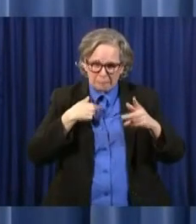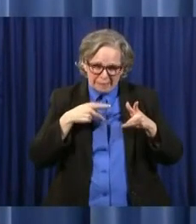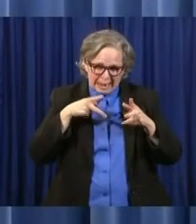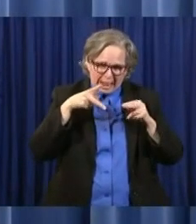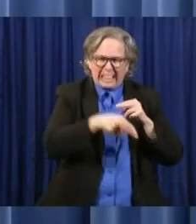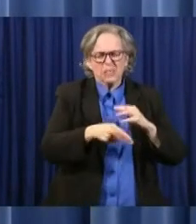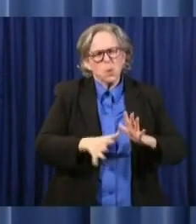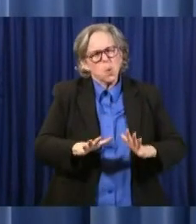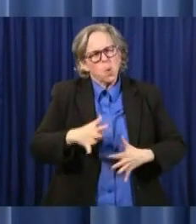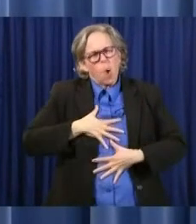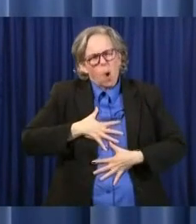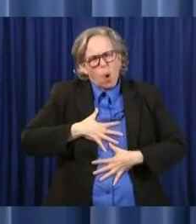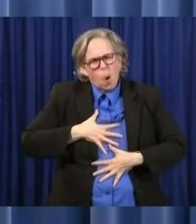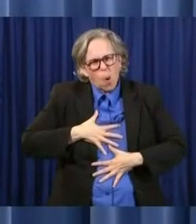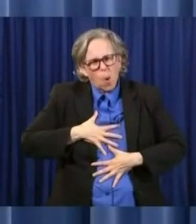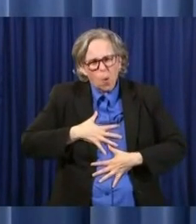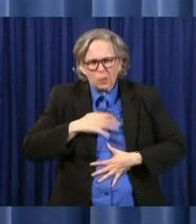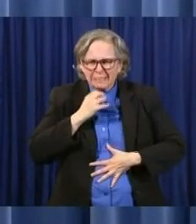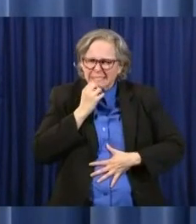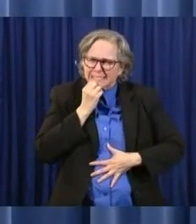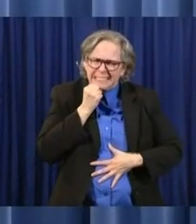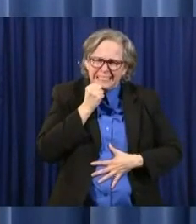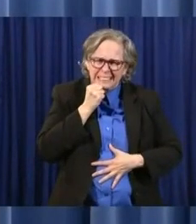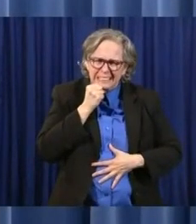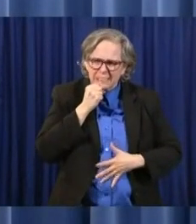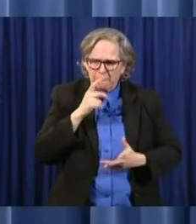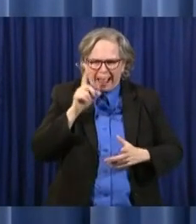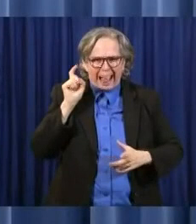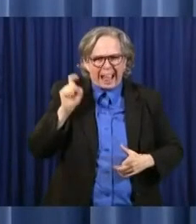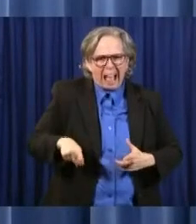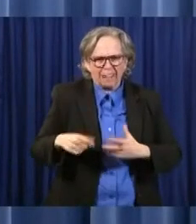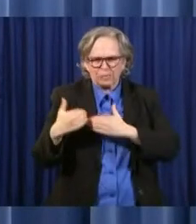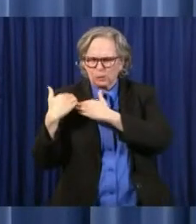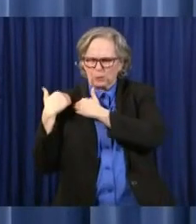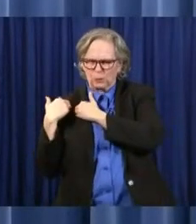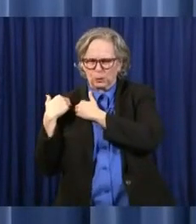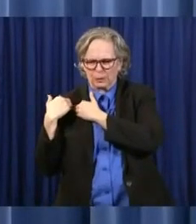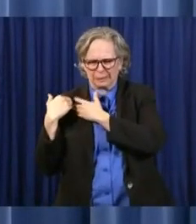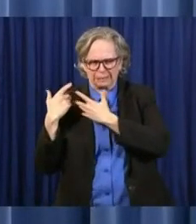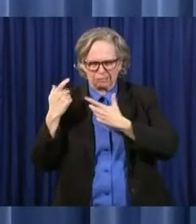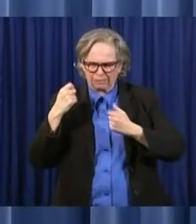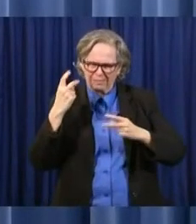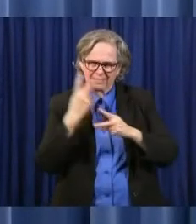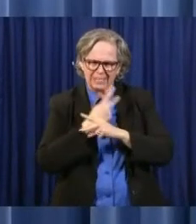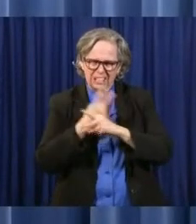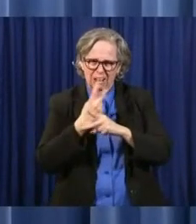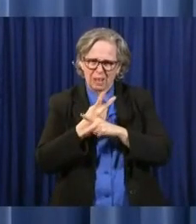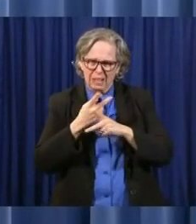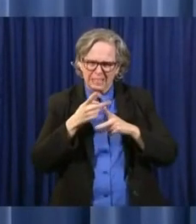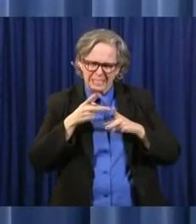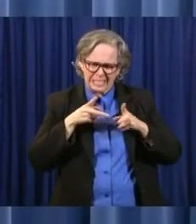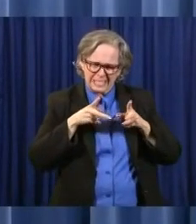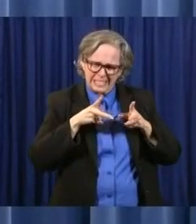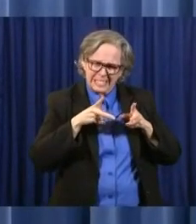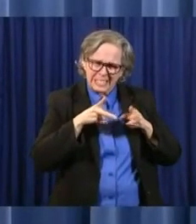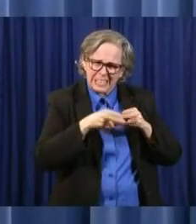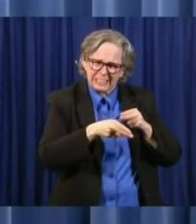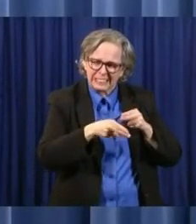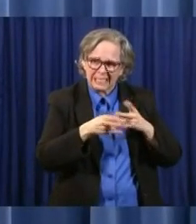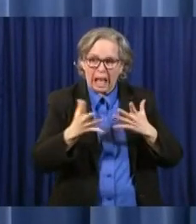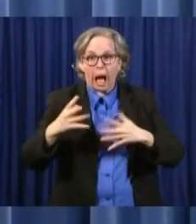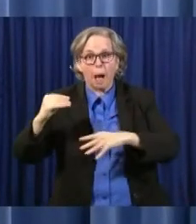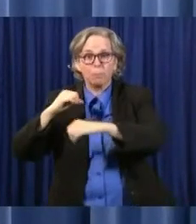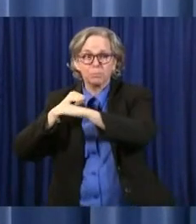But we have an obligation to do our best to balance these cuts and to protect the most vulnerable